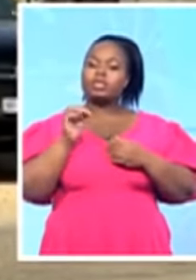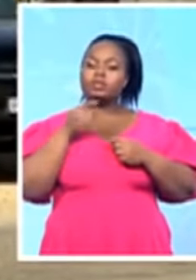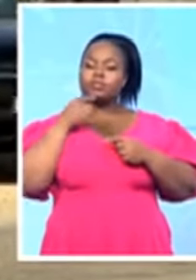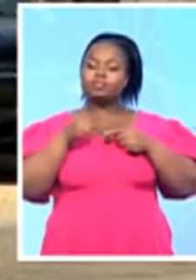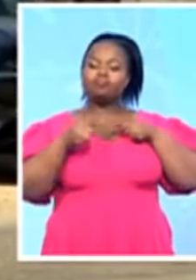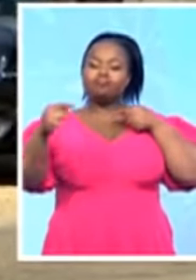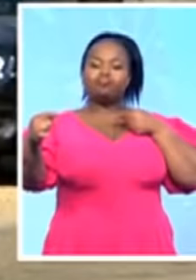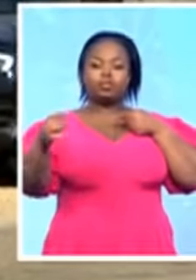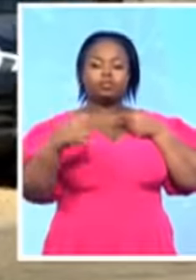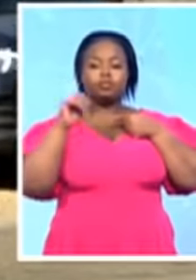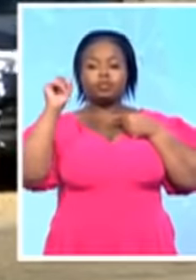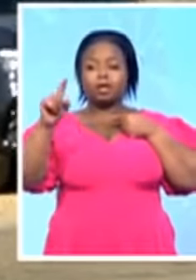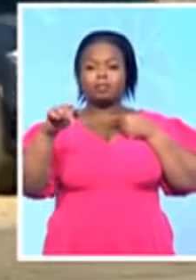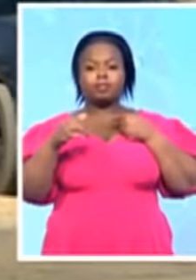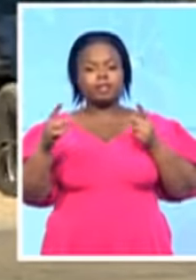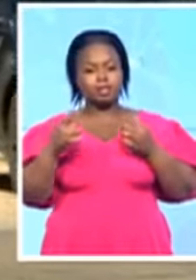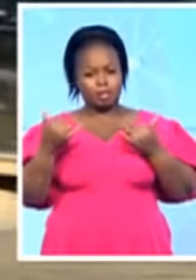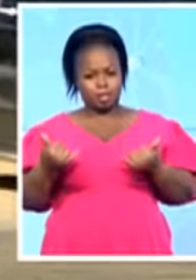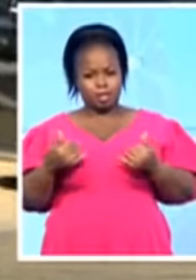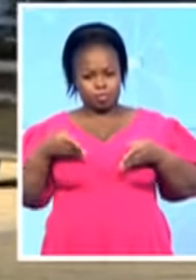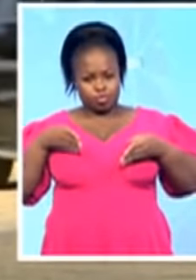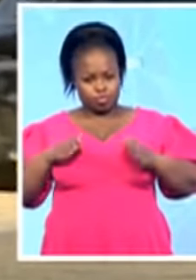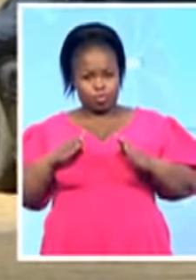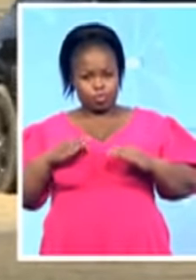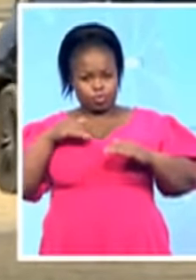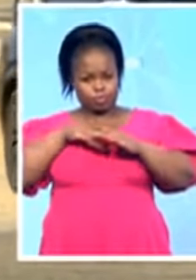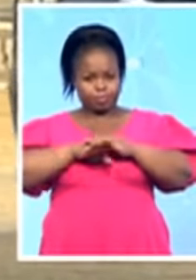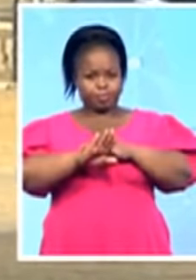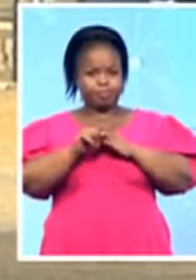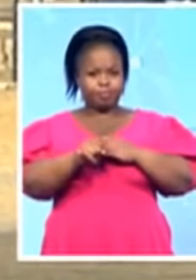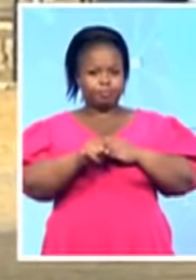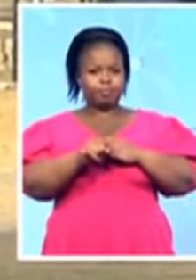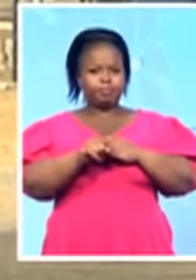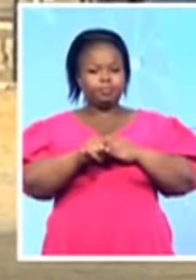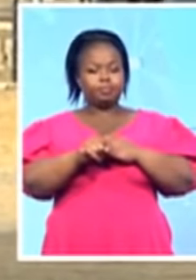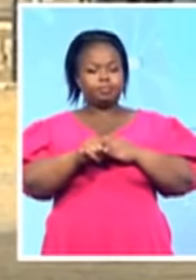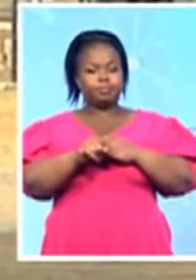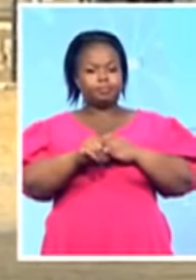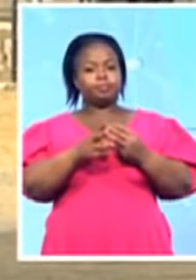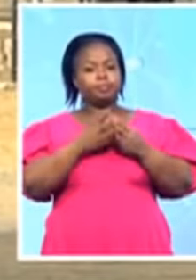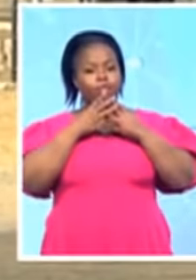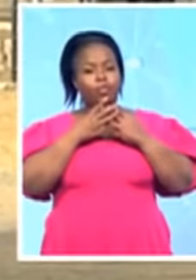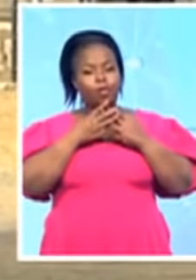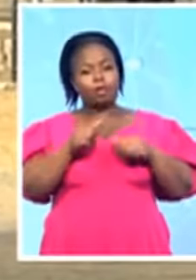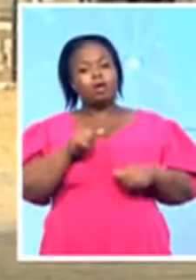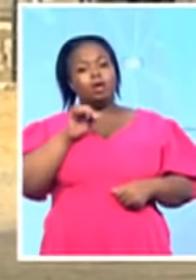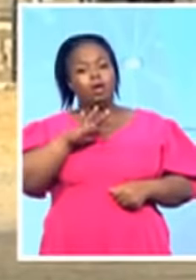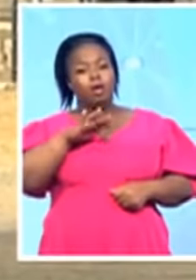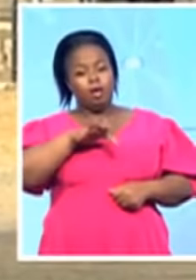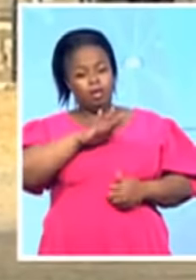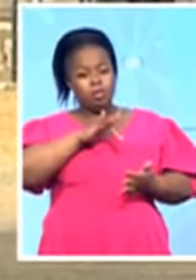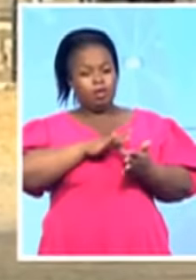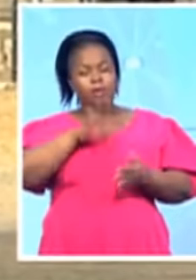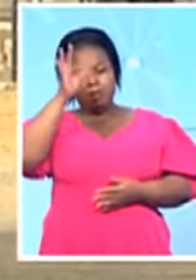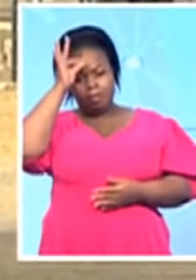up to the correctional center, there are police officers there as well, ensuring